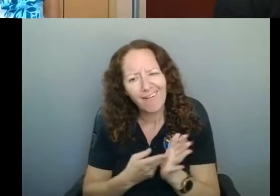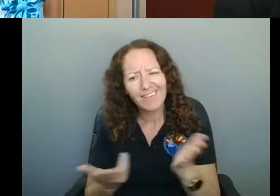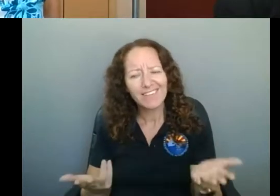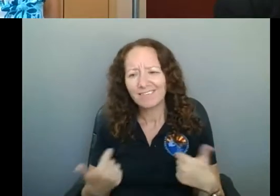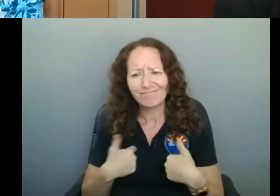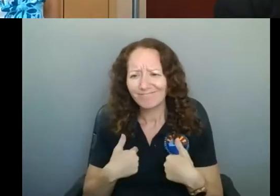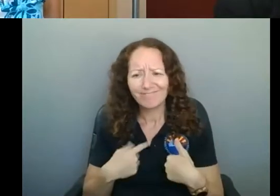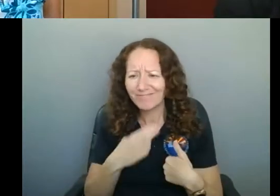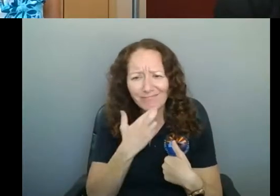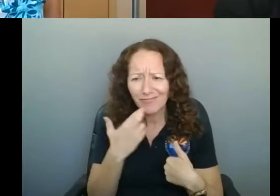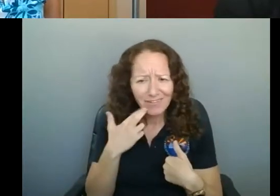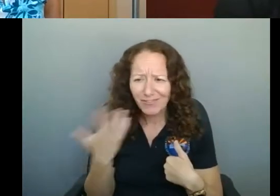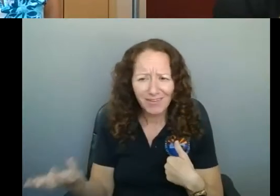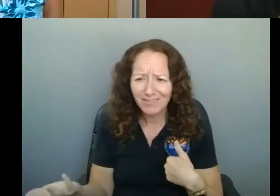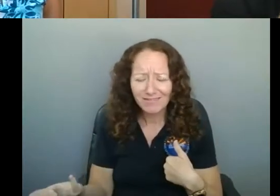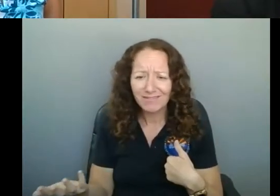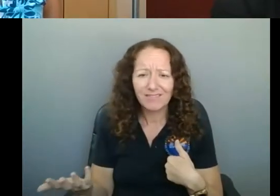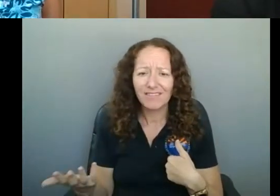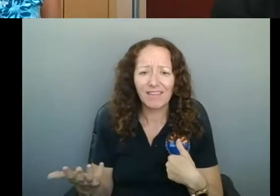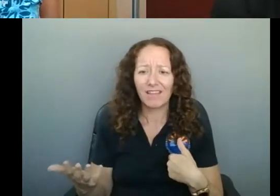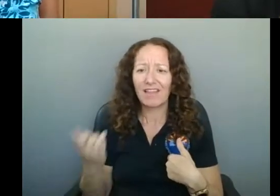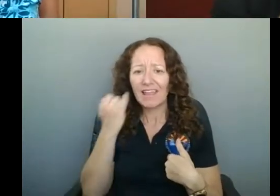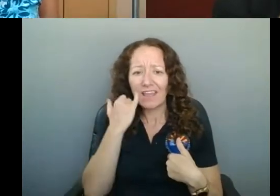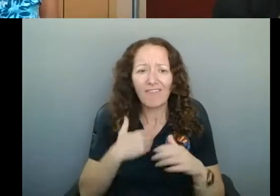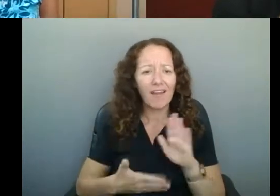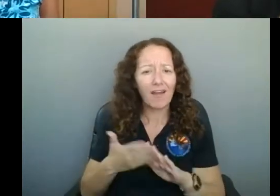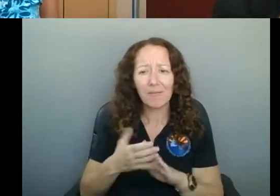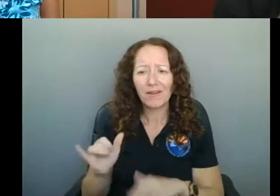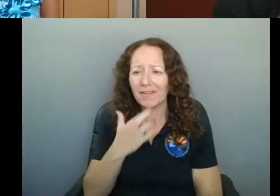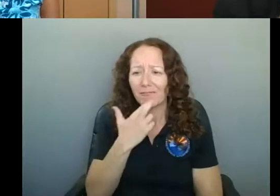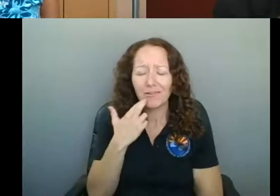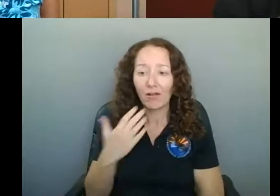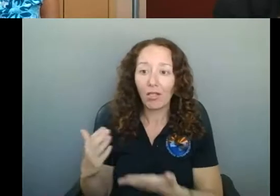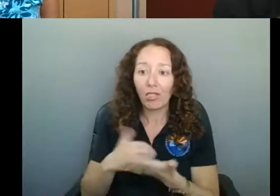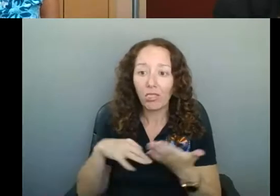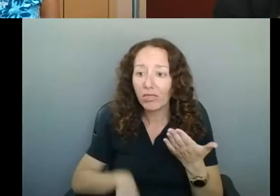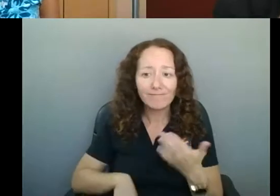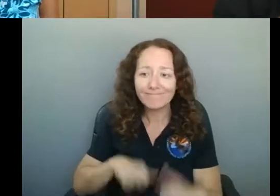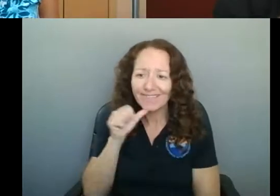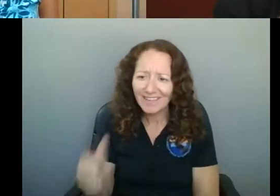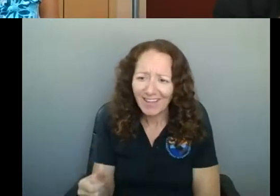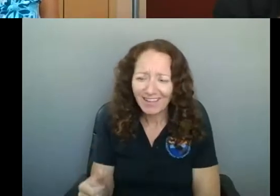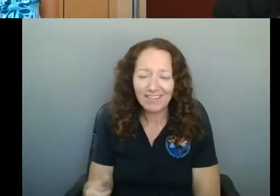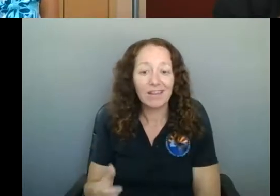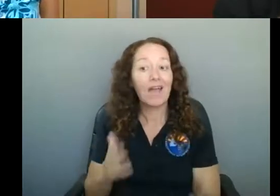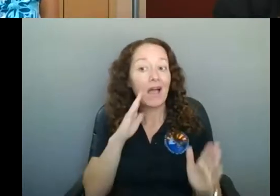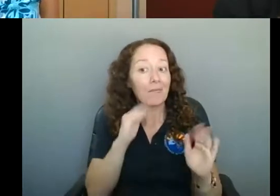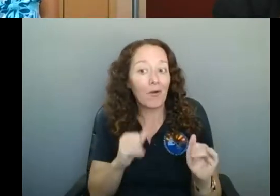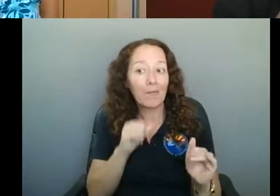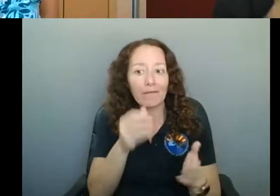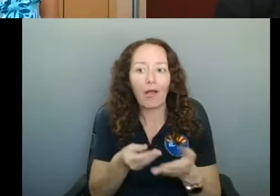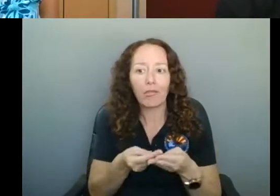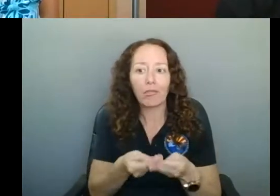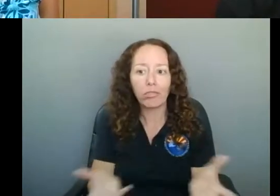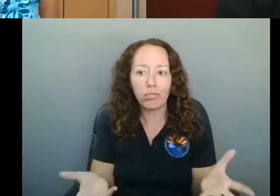restaurant. I'm not going to make money operating as a restaurant. I hopefully won't lose money and be able to pay the bills or